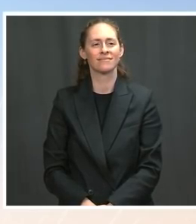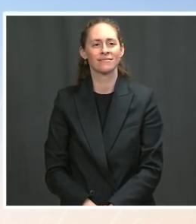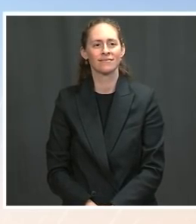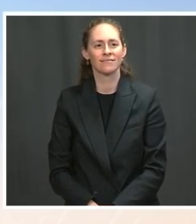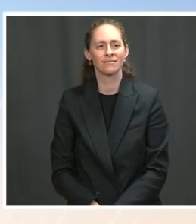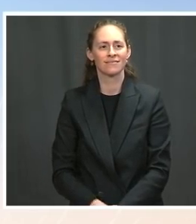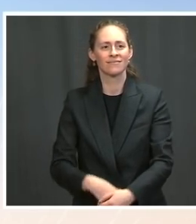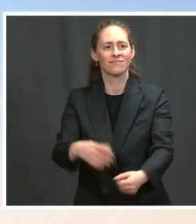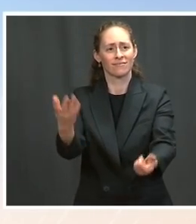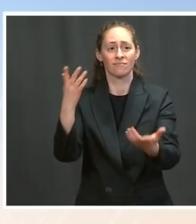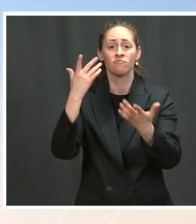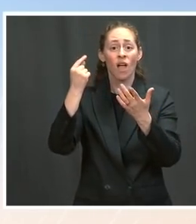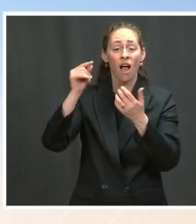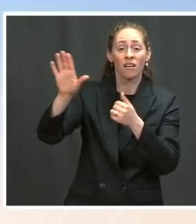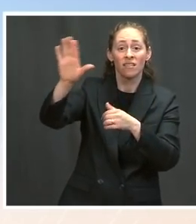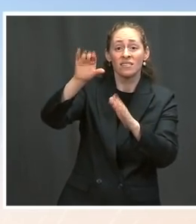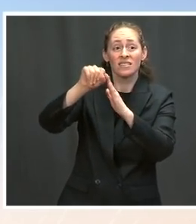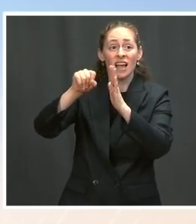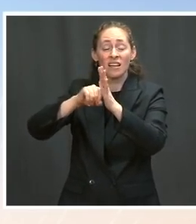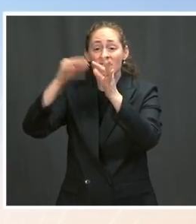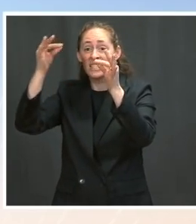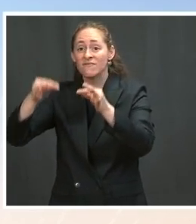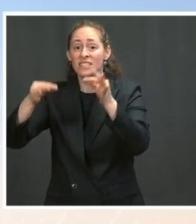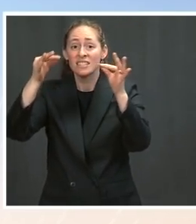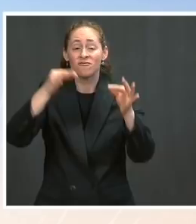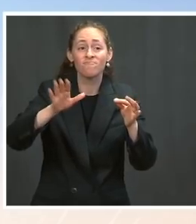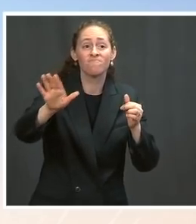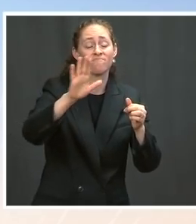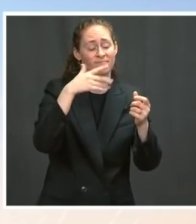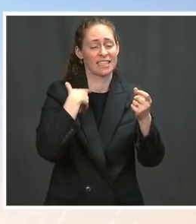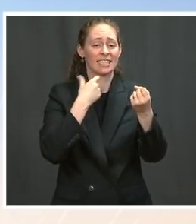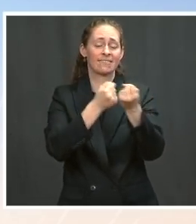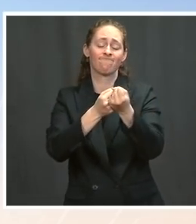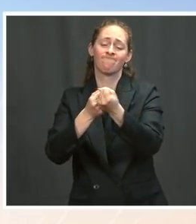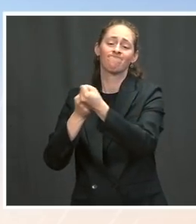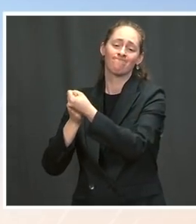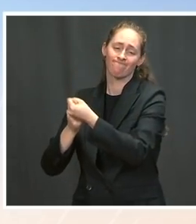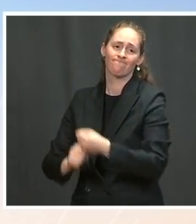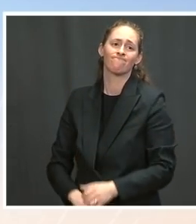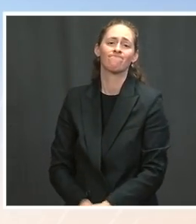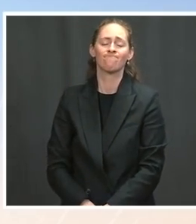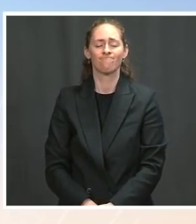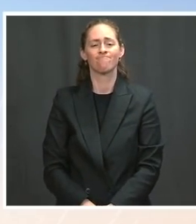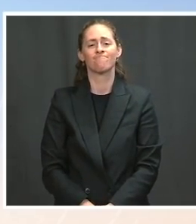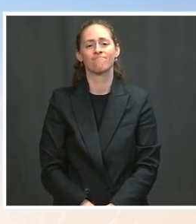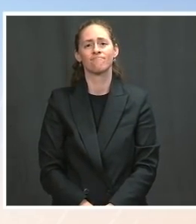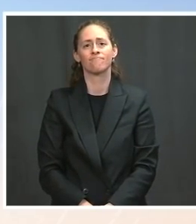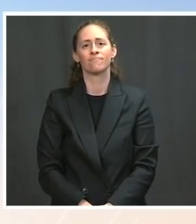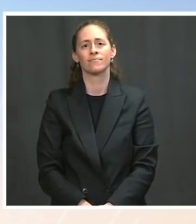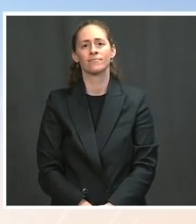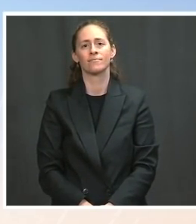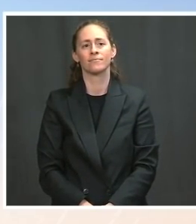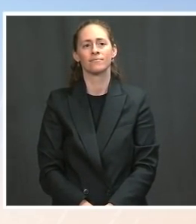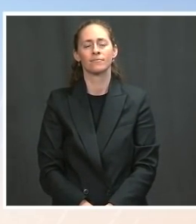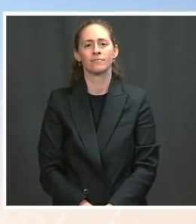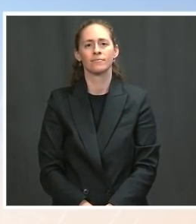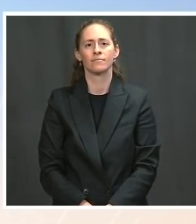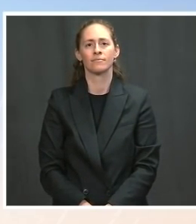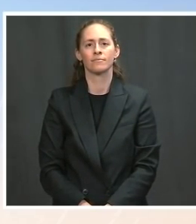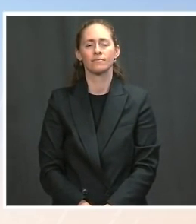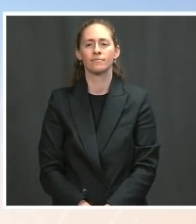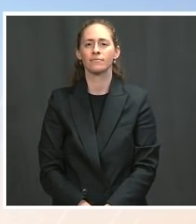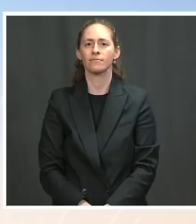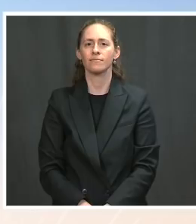take steps to ensure there's more vaccines in the arms of Americans. Let me just go ahead. Go ahead. The Thanks, Jen.